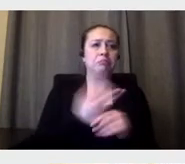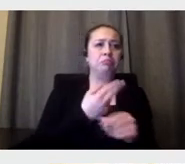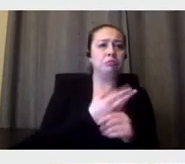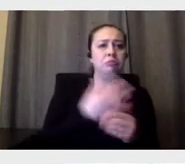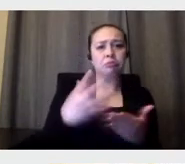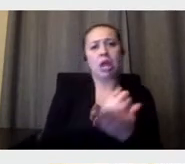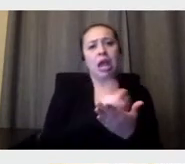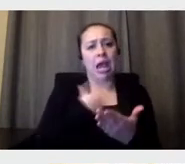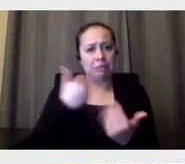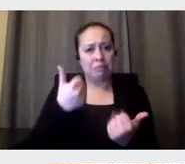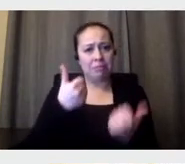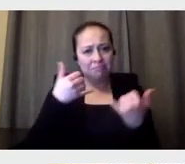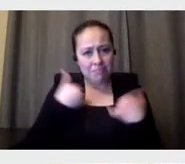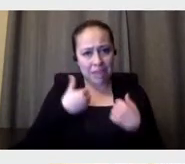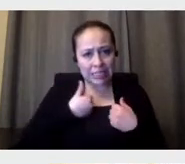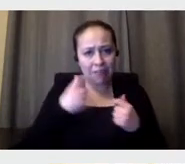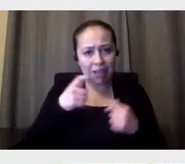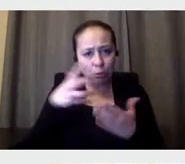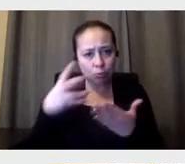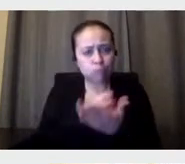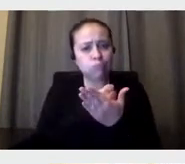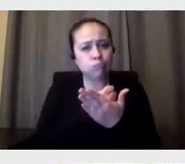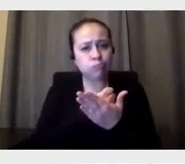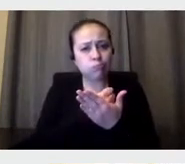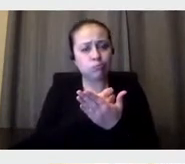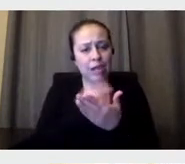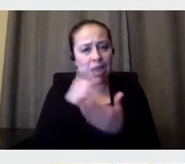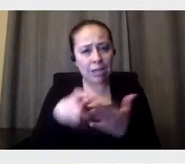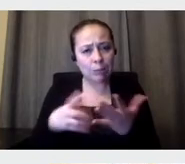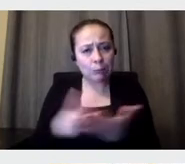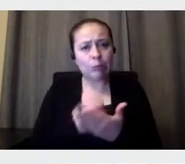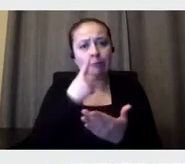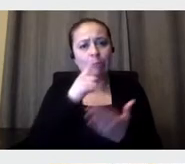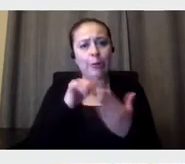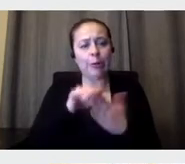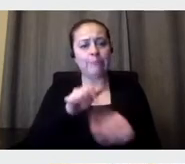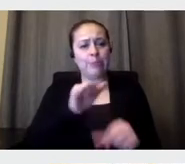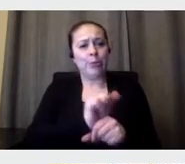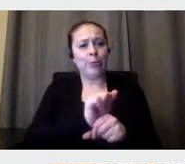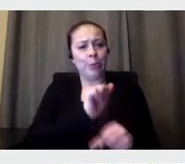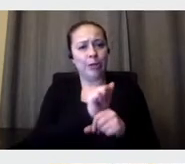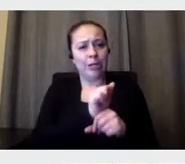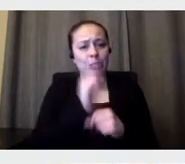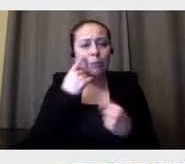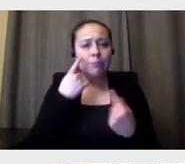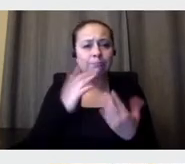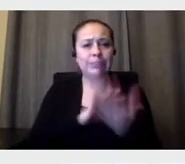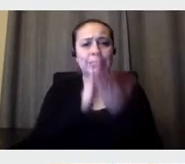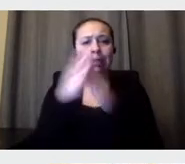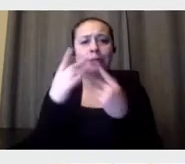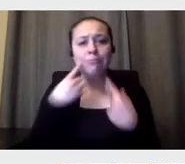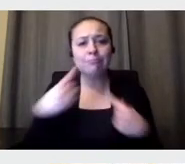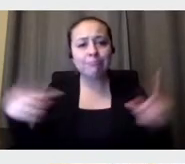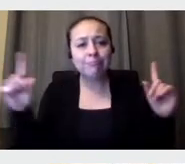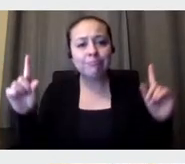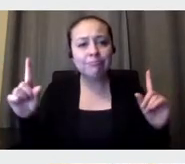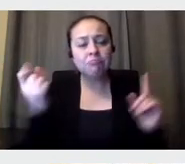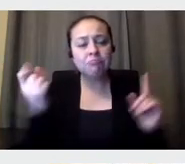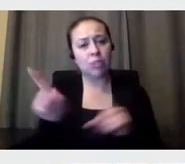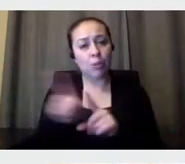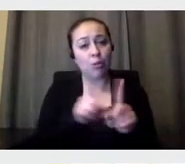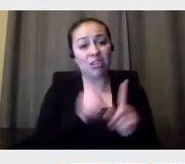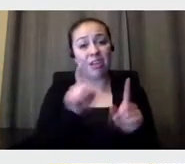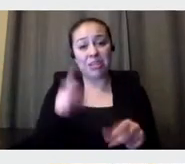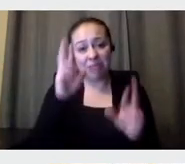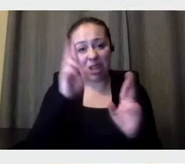to, to add a word to, to, to, to achieve something is that you, you need to be respectful with yourself